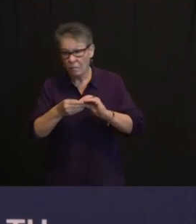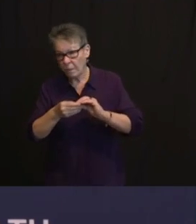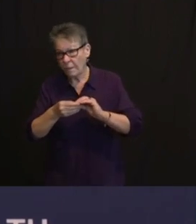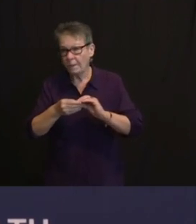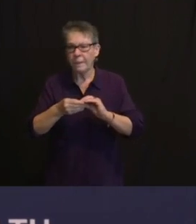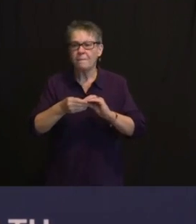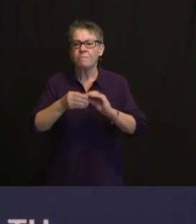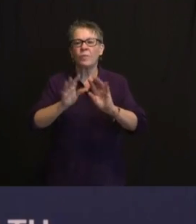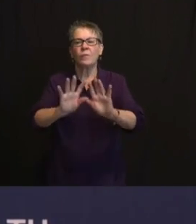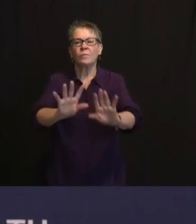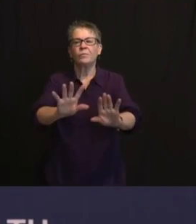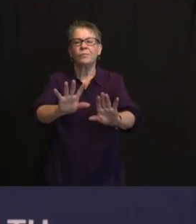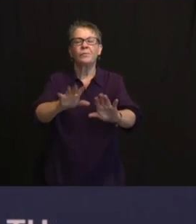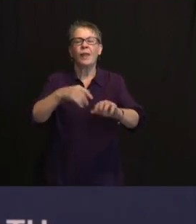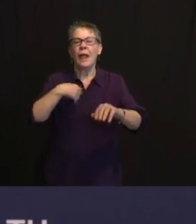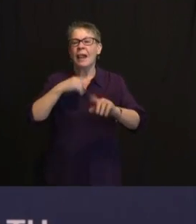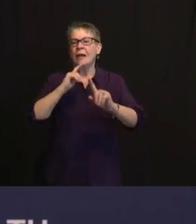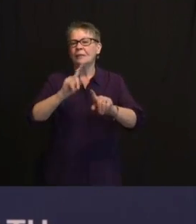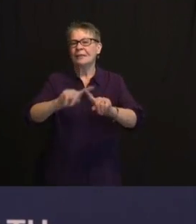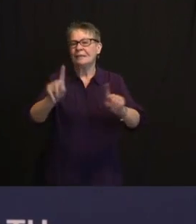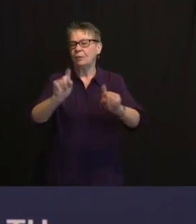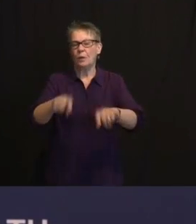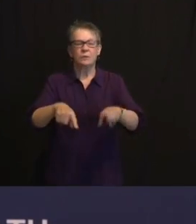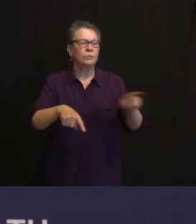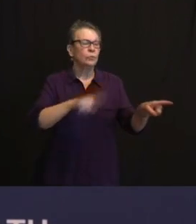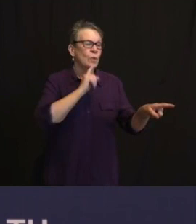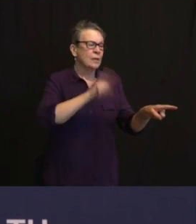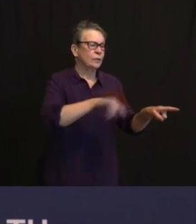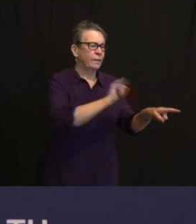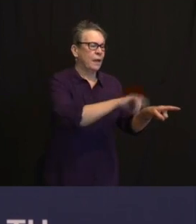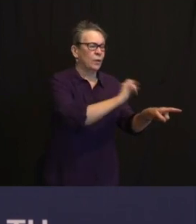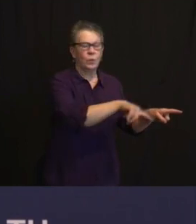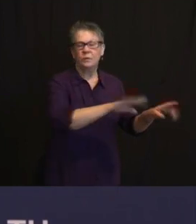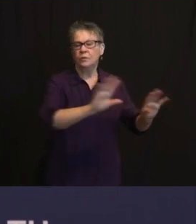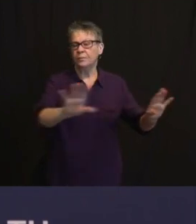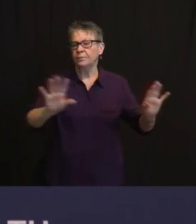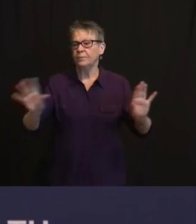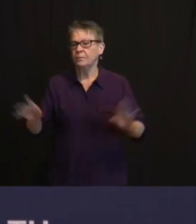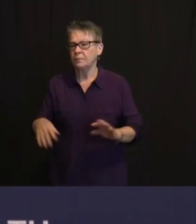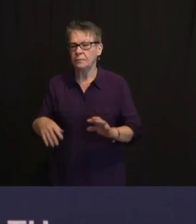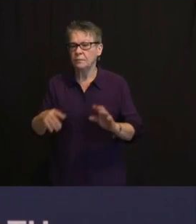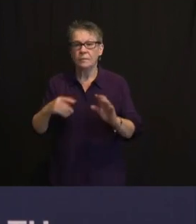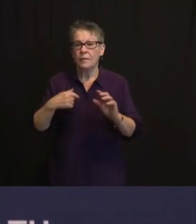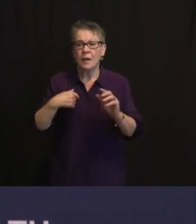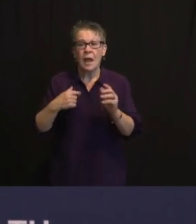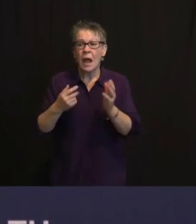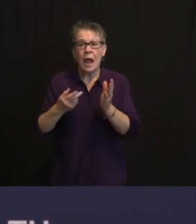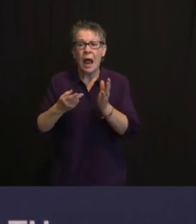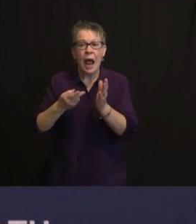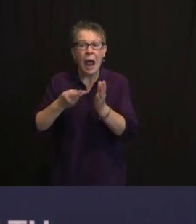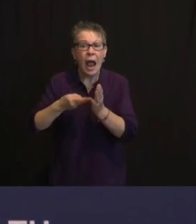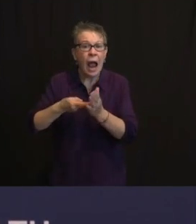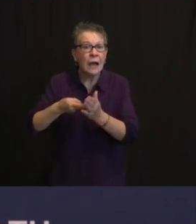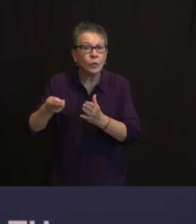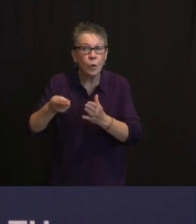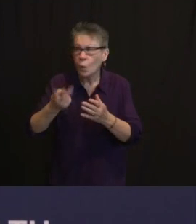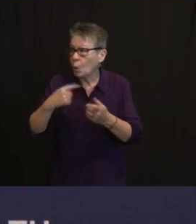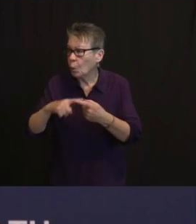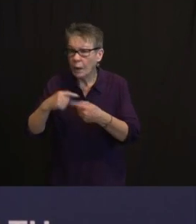WHILE YOU, JUDY WILL FIND THAT. I ACTUALLY DON'T KNOW WHERE THEY'RE MANUFACTURING IT. DO YOU KNOW WHERE THEY'RE MANUFACTURING?